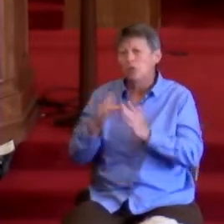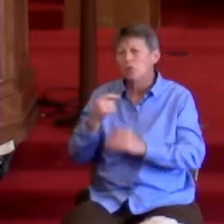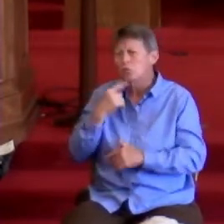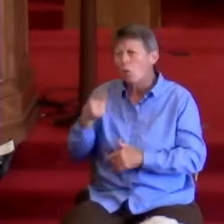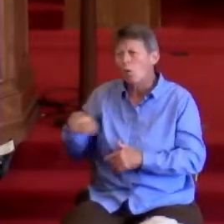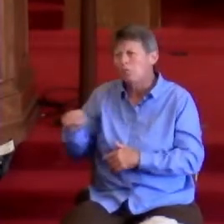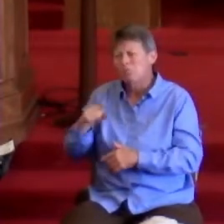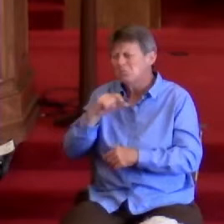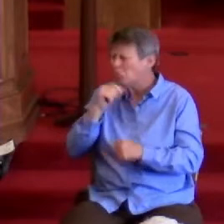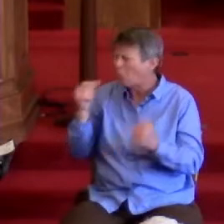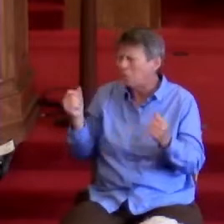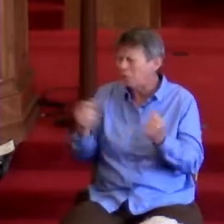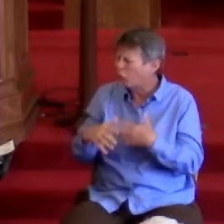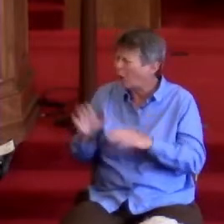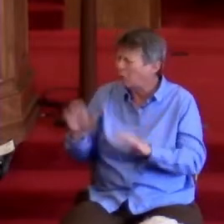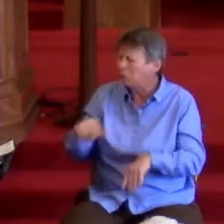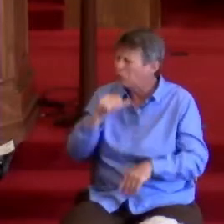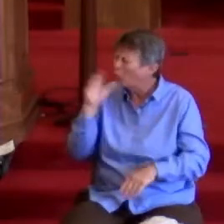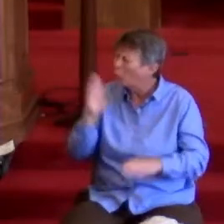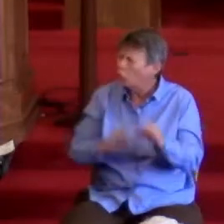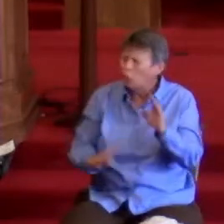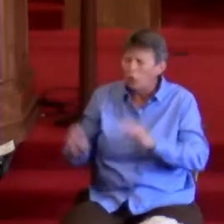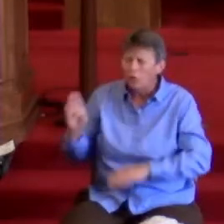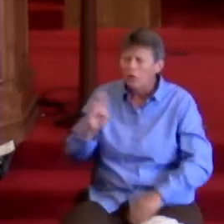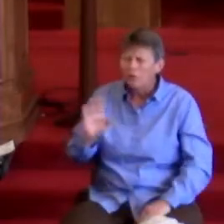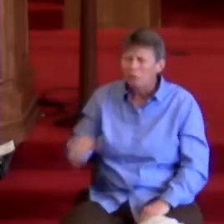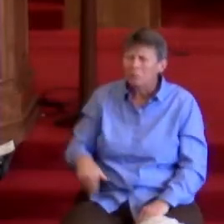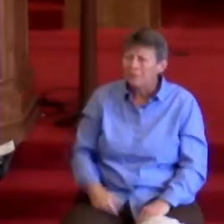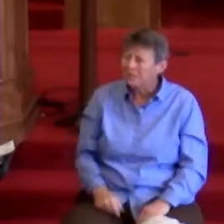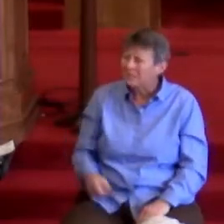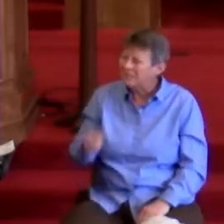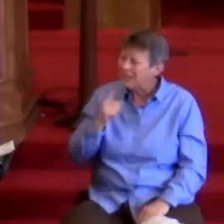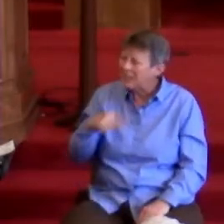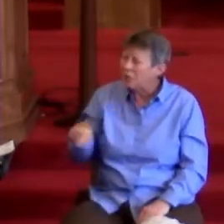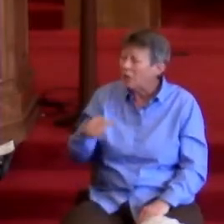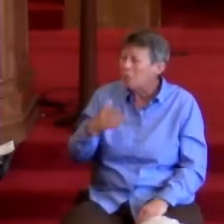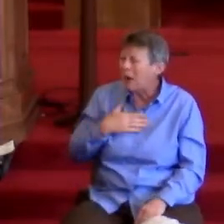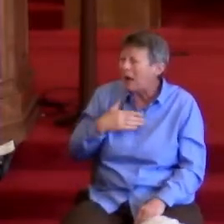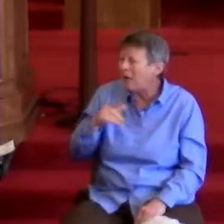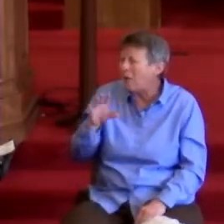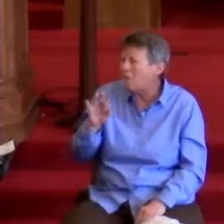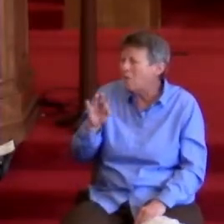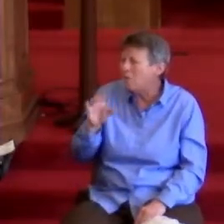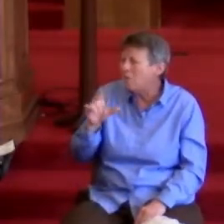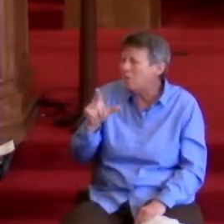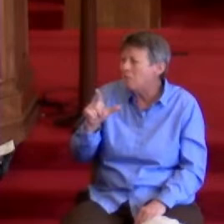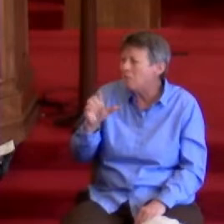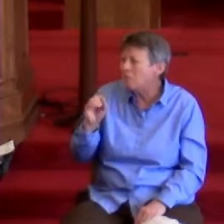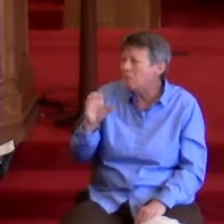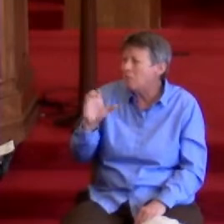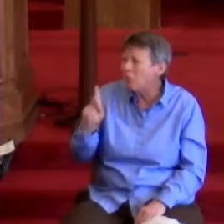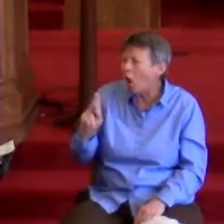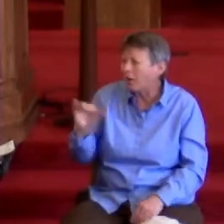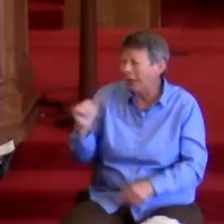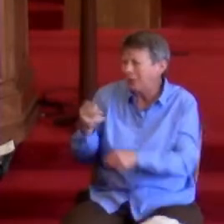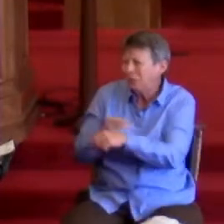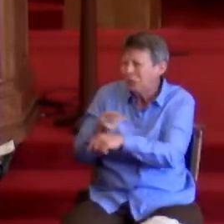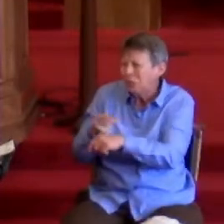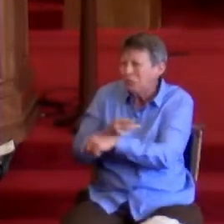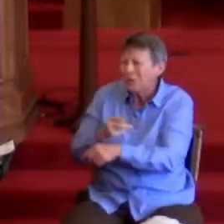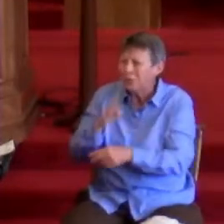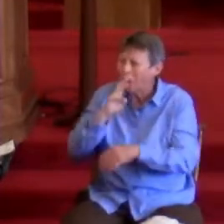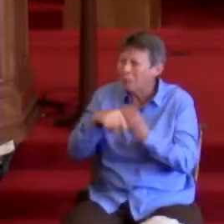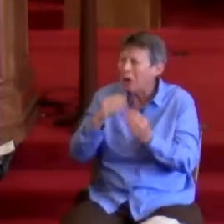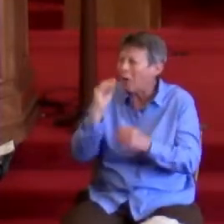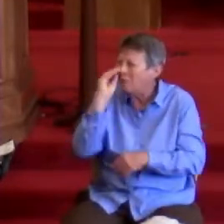be afraid, don't worry. He called them his little flock and spoke of lilies and ravens and treasures